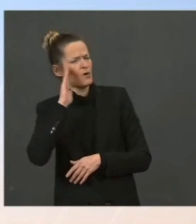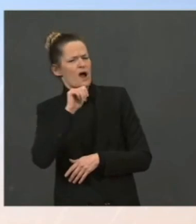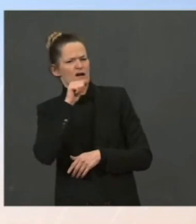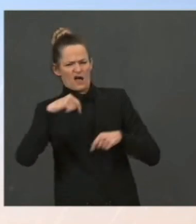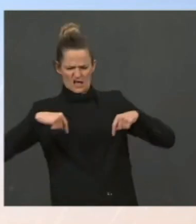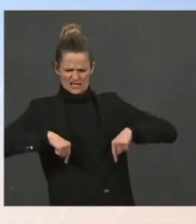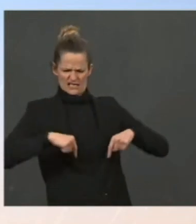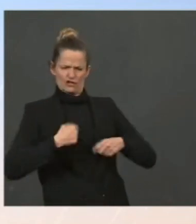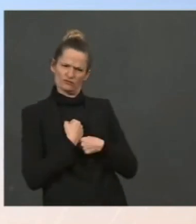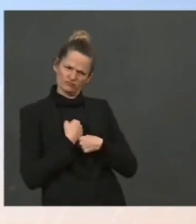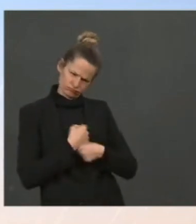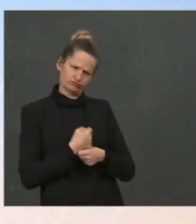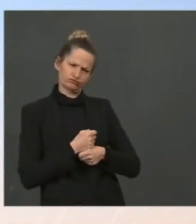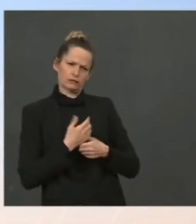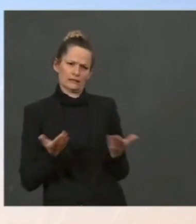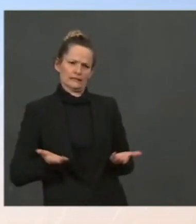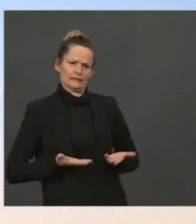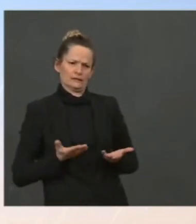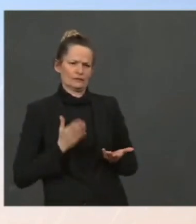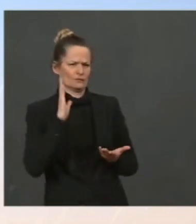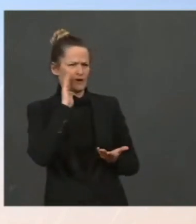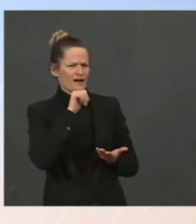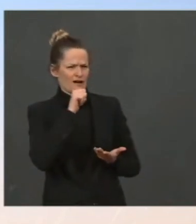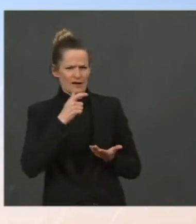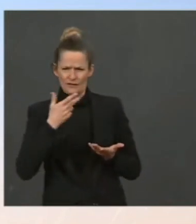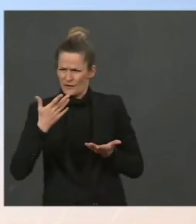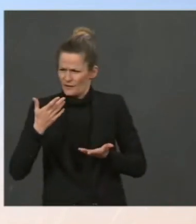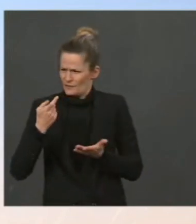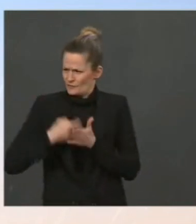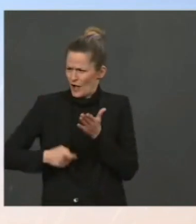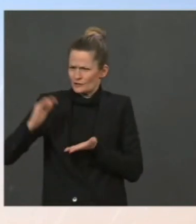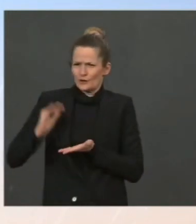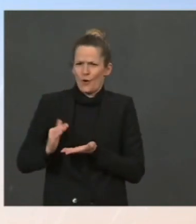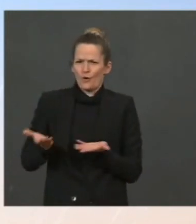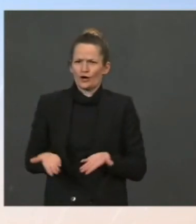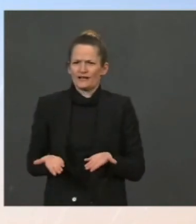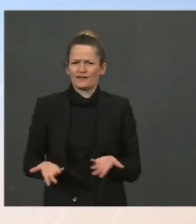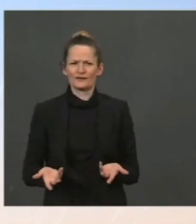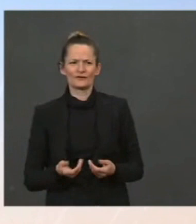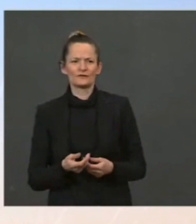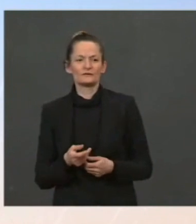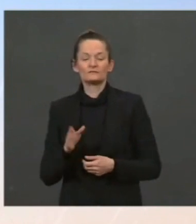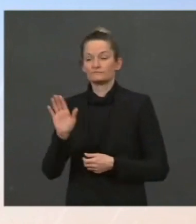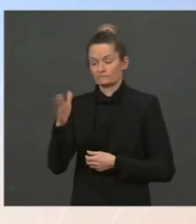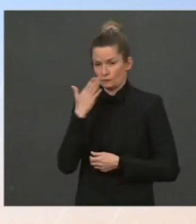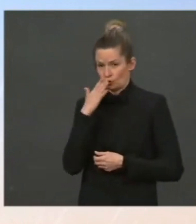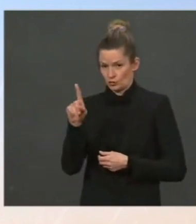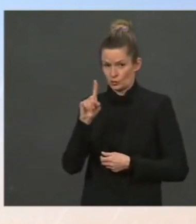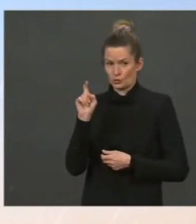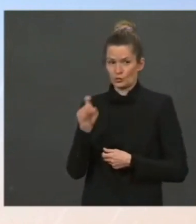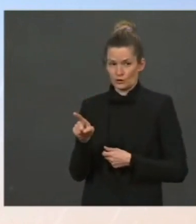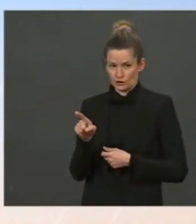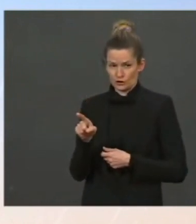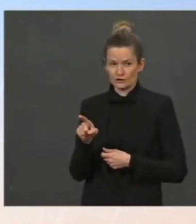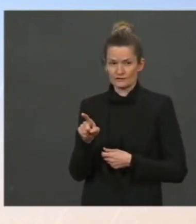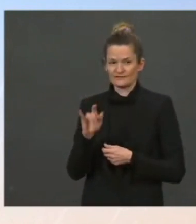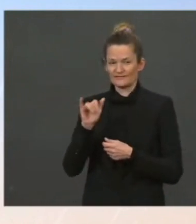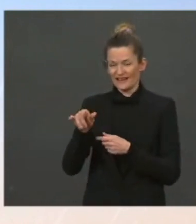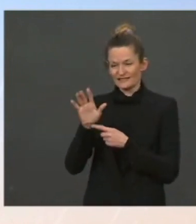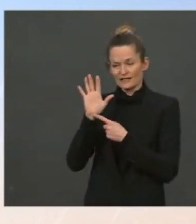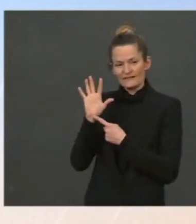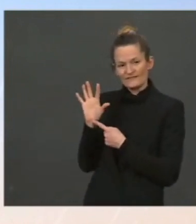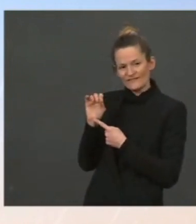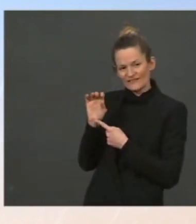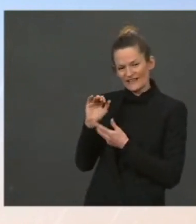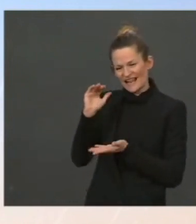in a way that would lower prices? this is a great question. A really great question. We have 250 fewer oil rigs